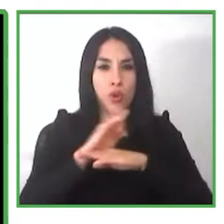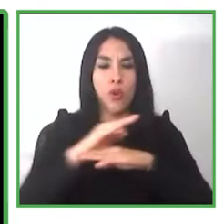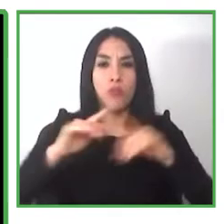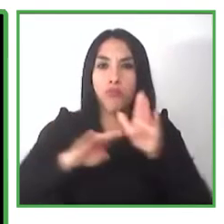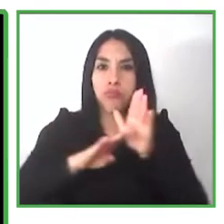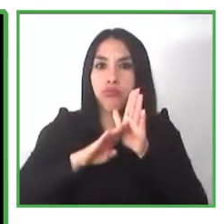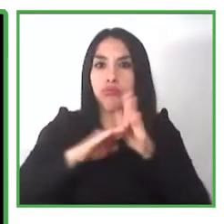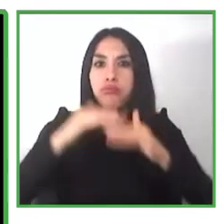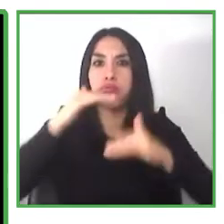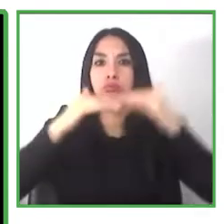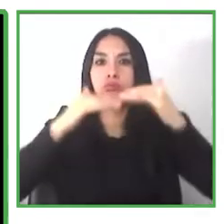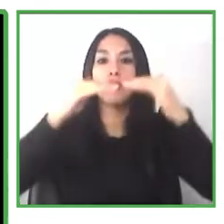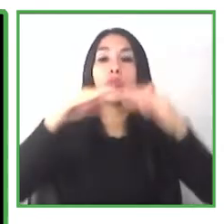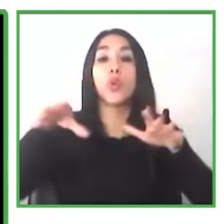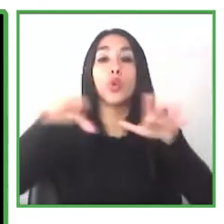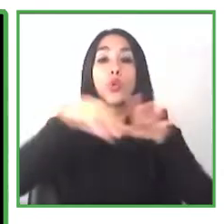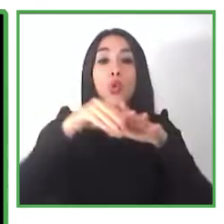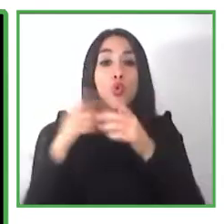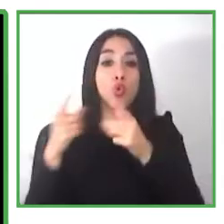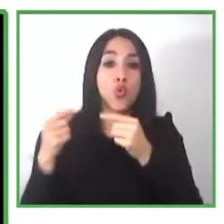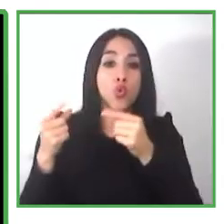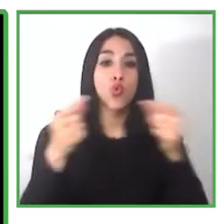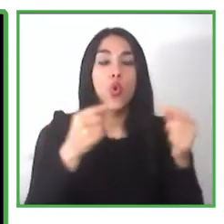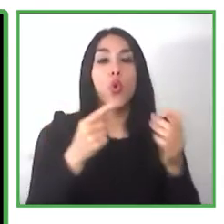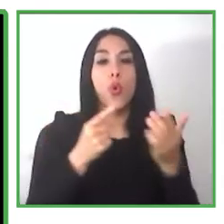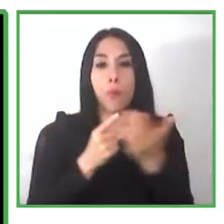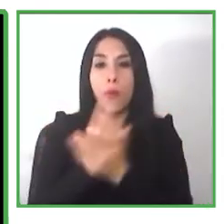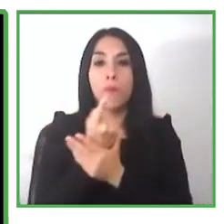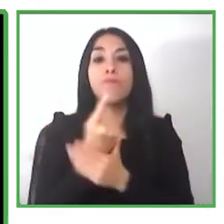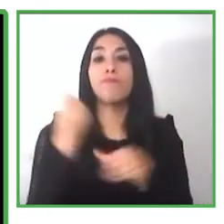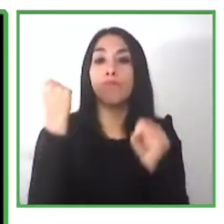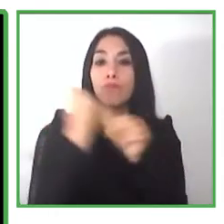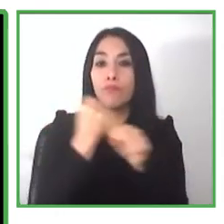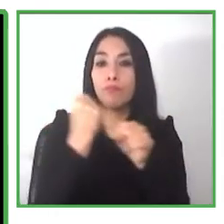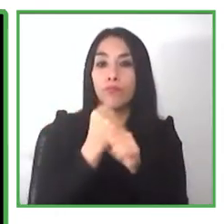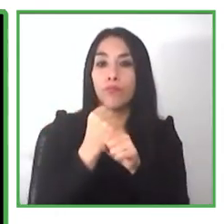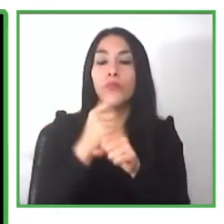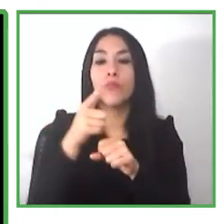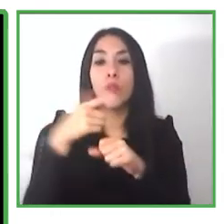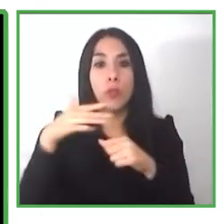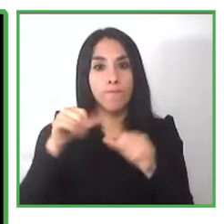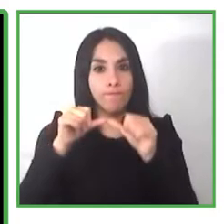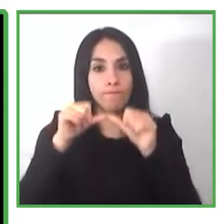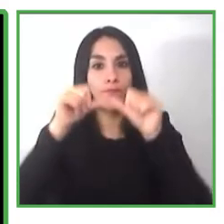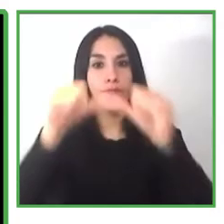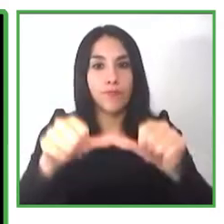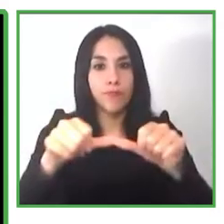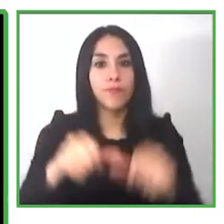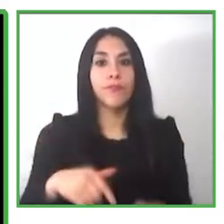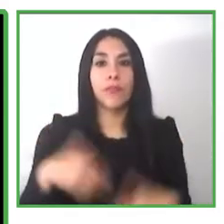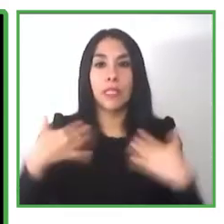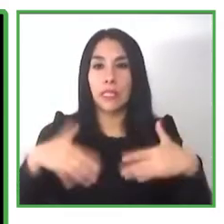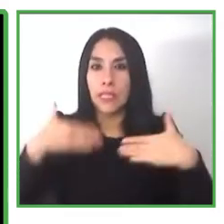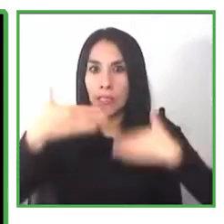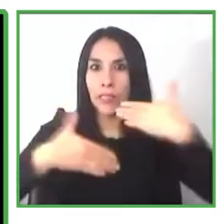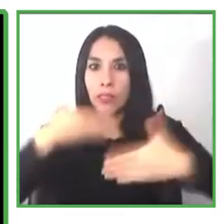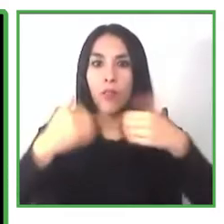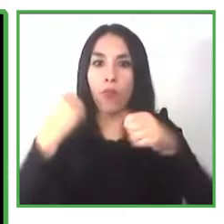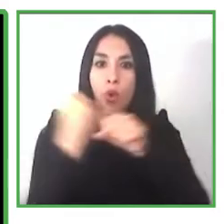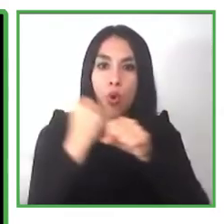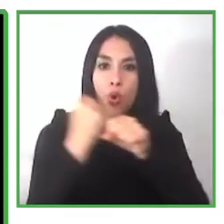to enable the person to find and maintain a job with the support of a job coach next slide please